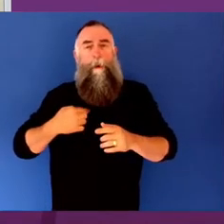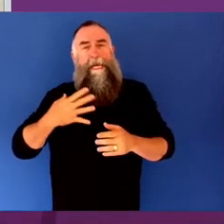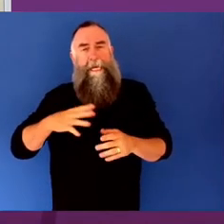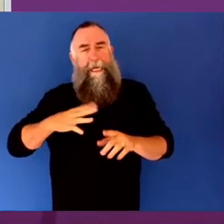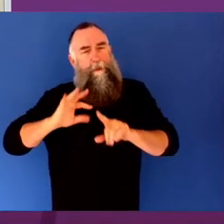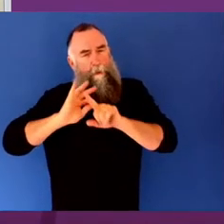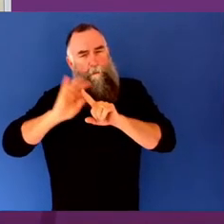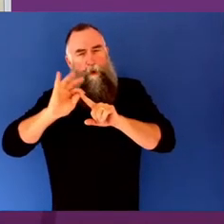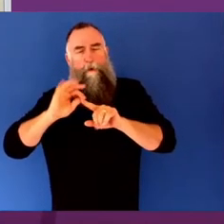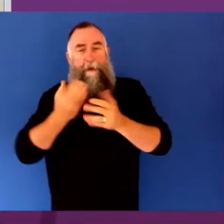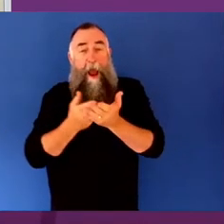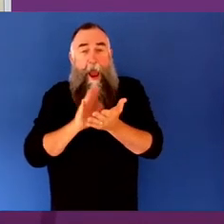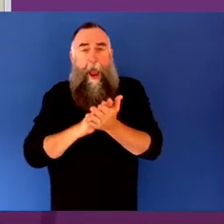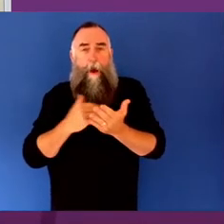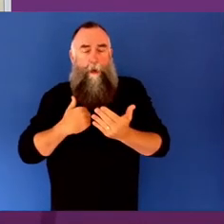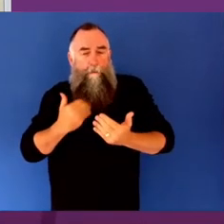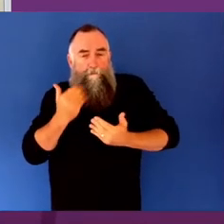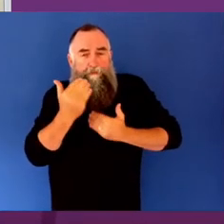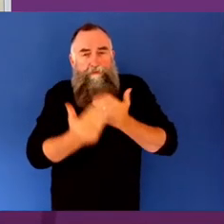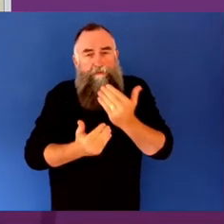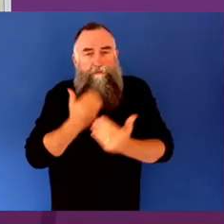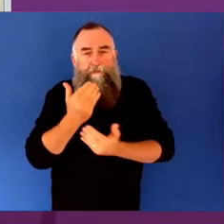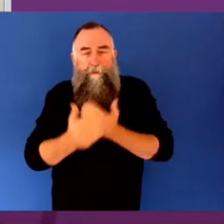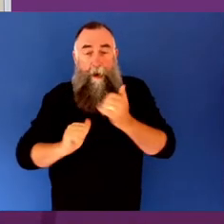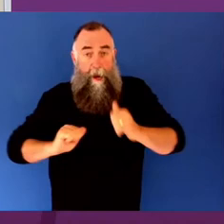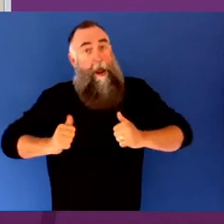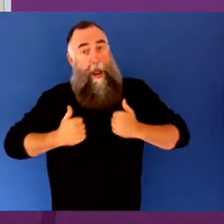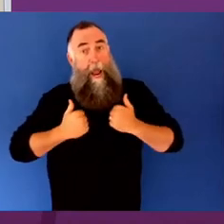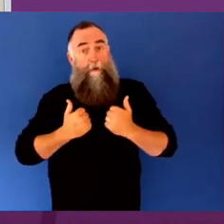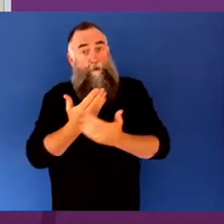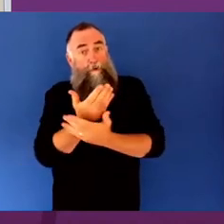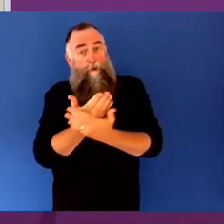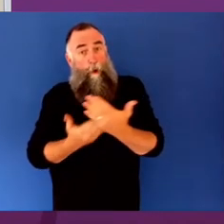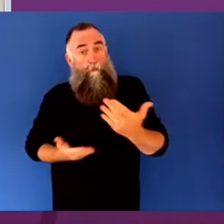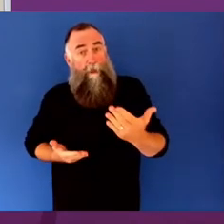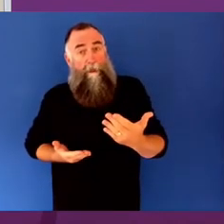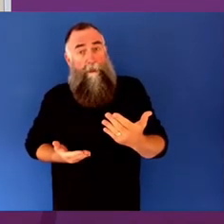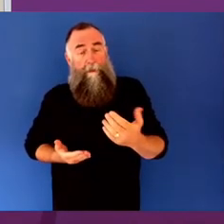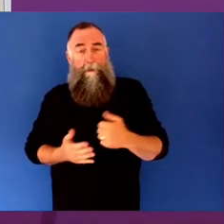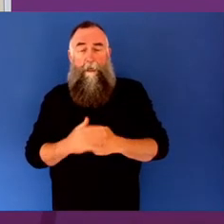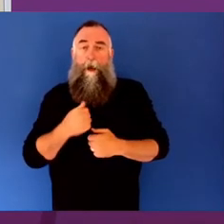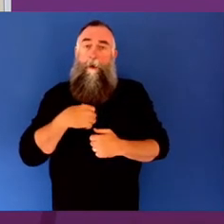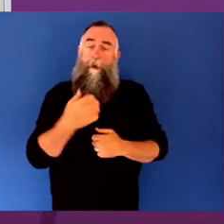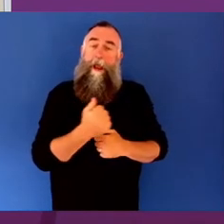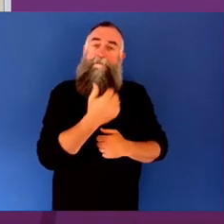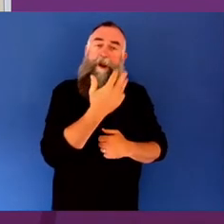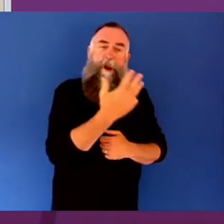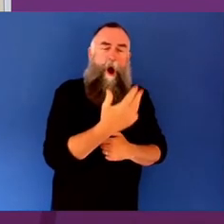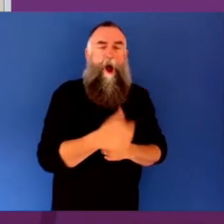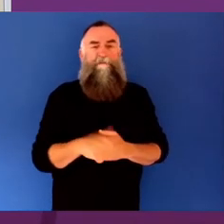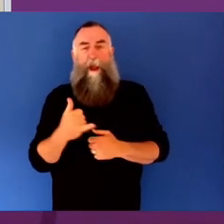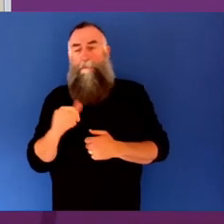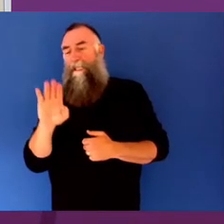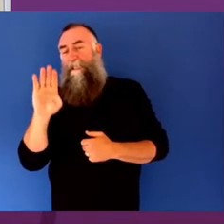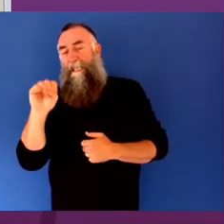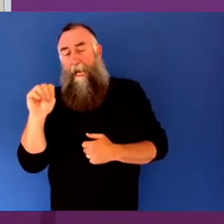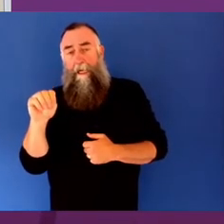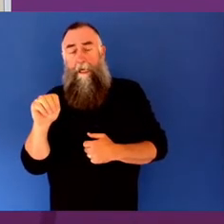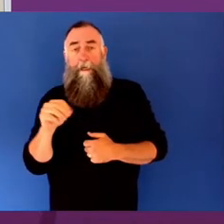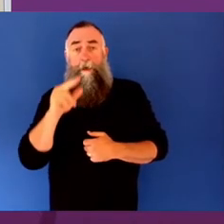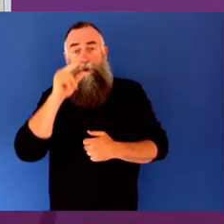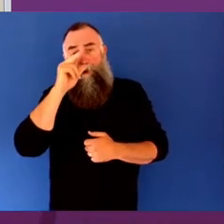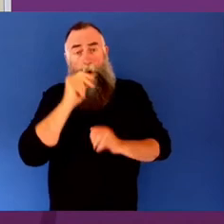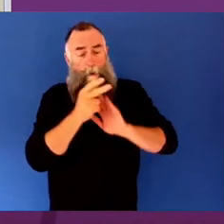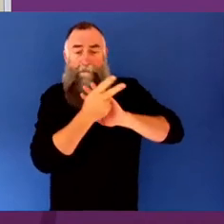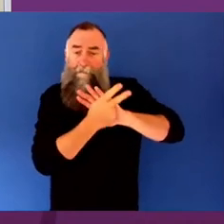forum, we will be posting, I think, nine or ten small videos that we've made with arts organisations